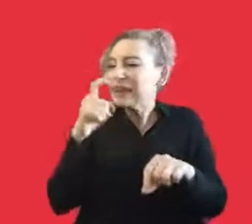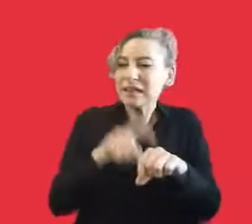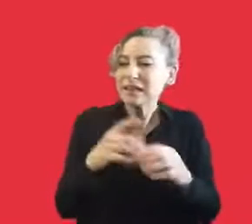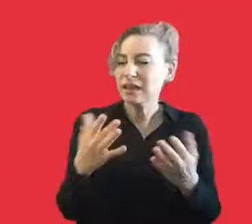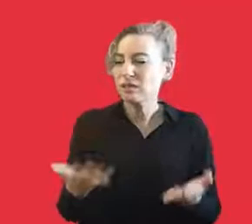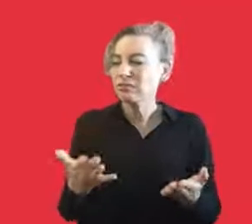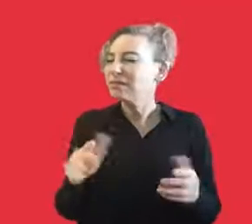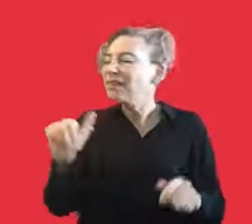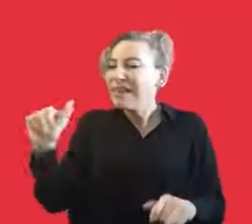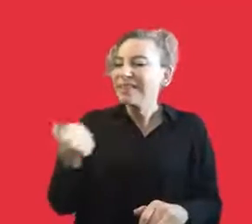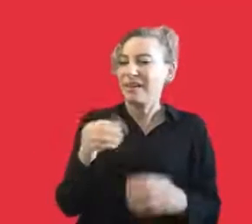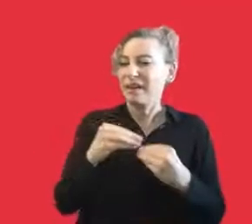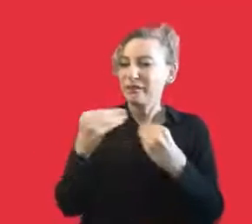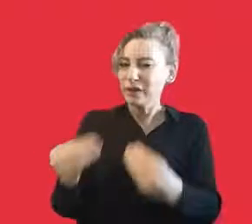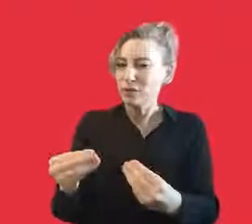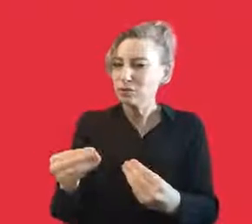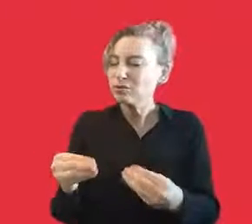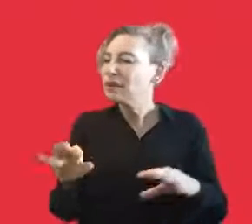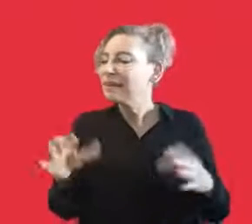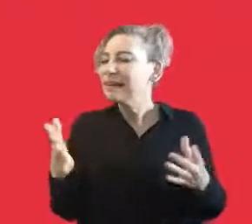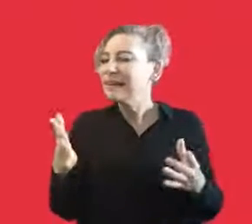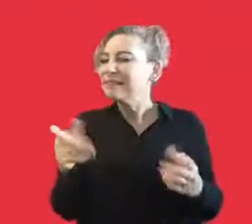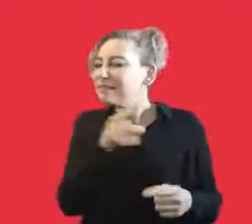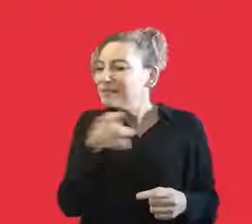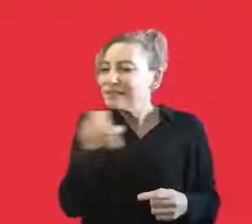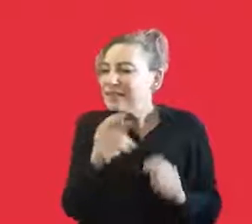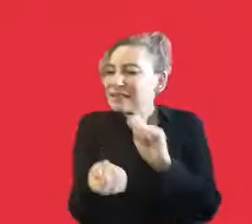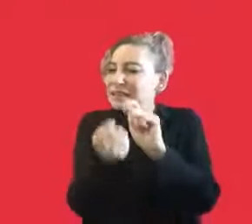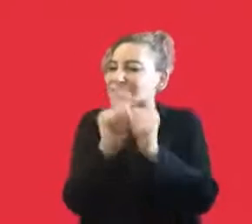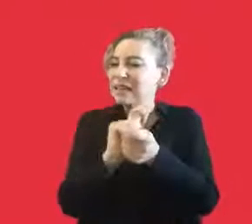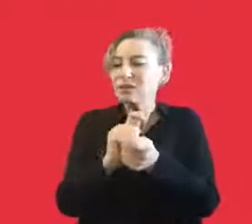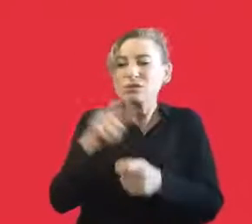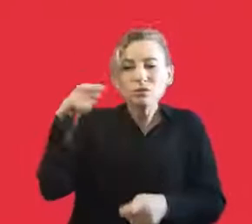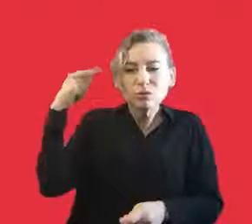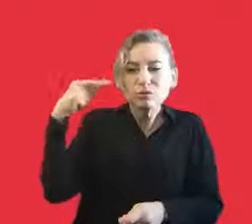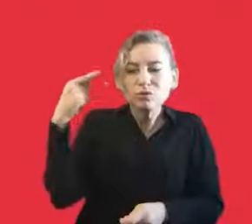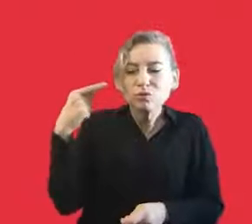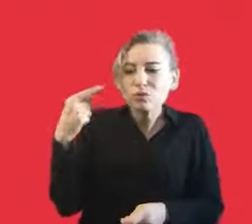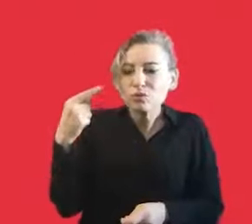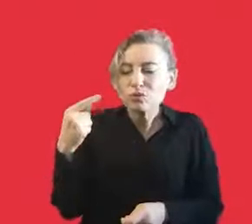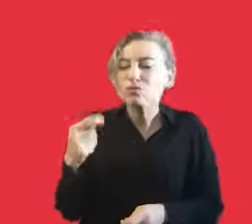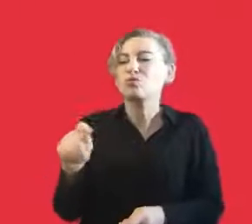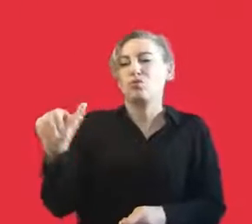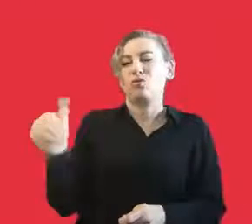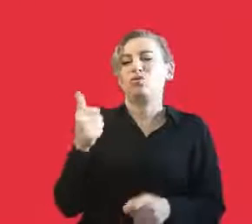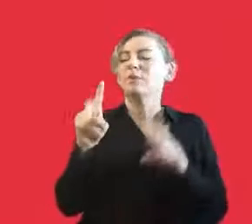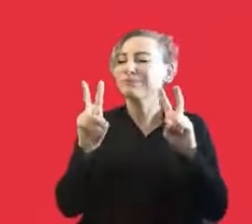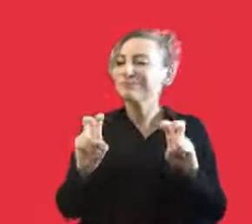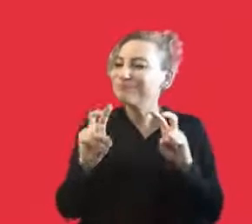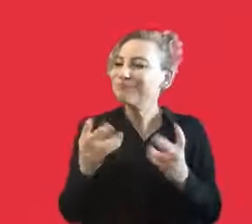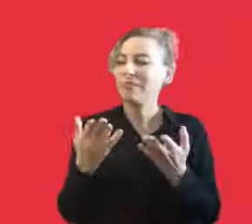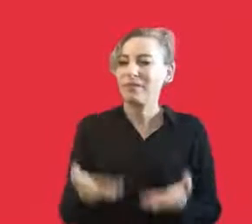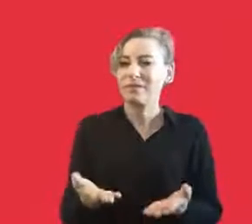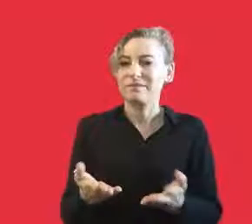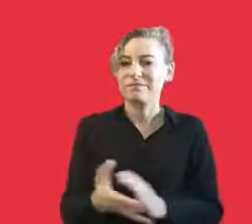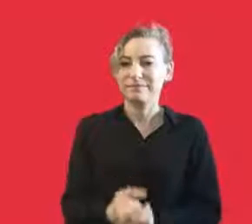between faith, between your belief and also volunteerism. What values do you believe in? What will change you? What will transform